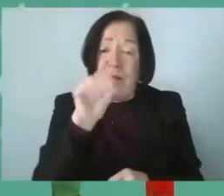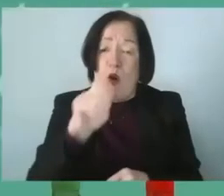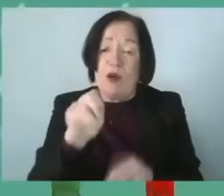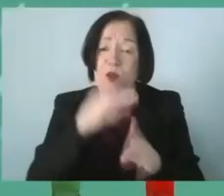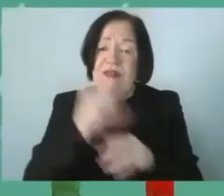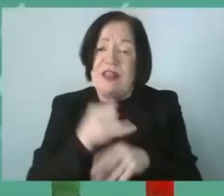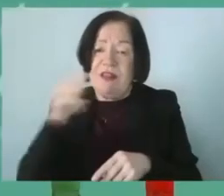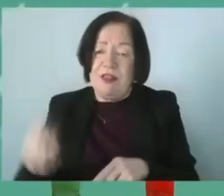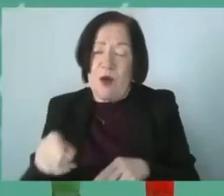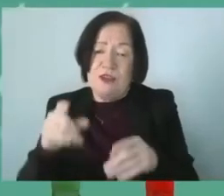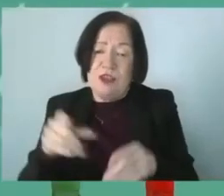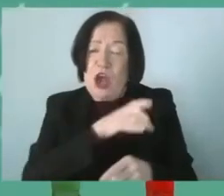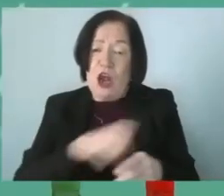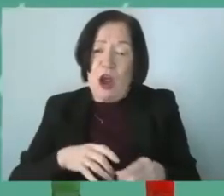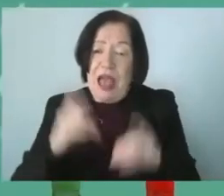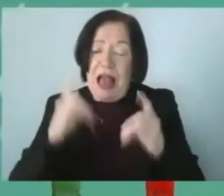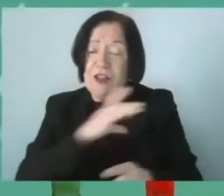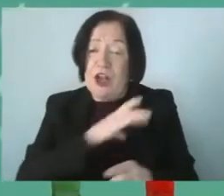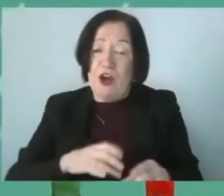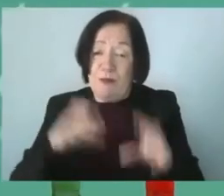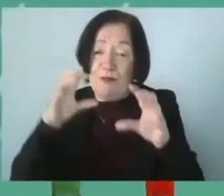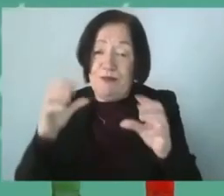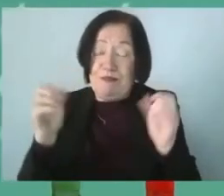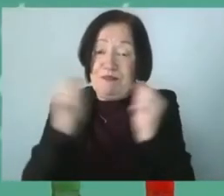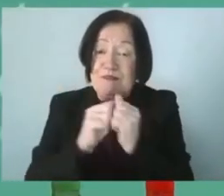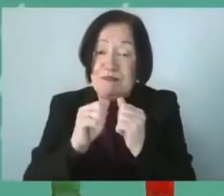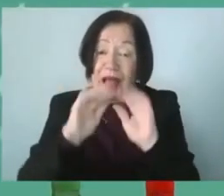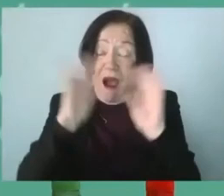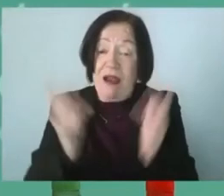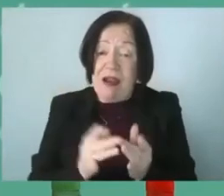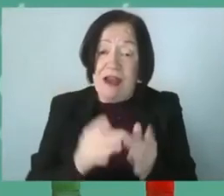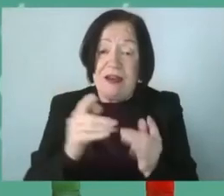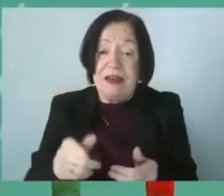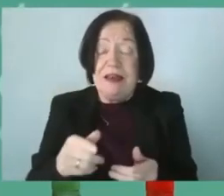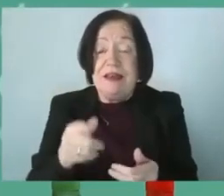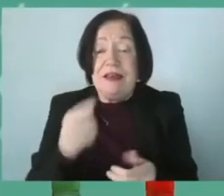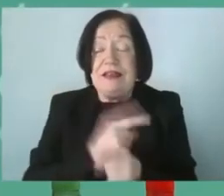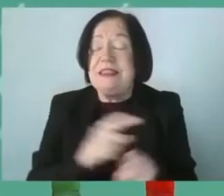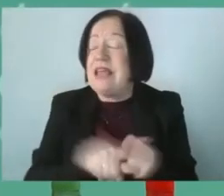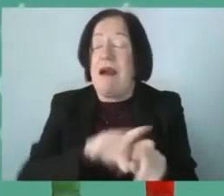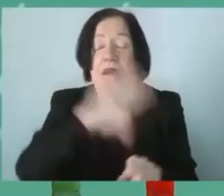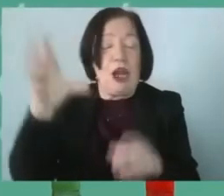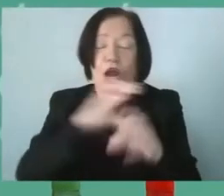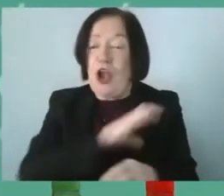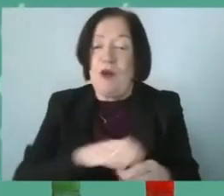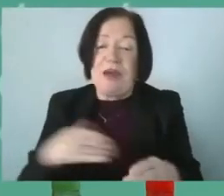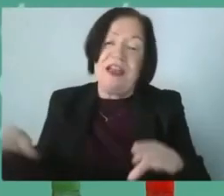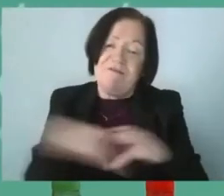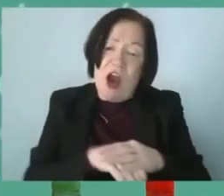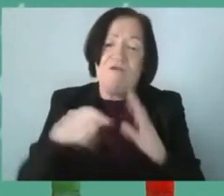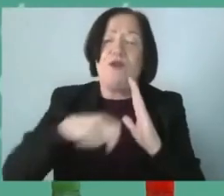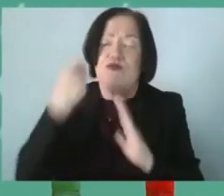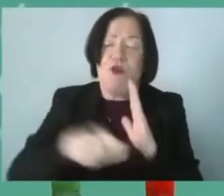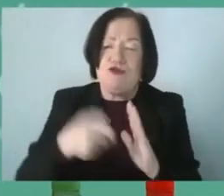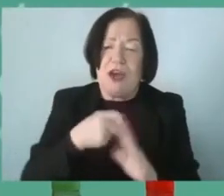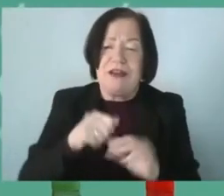webinars um yeah i suppose there's two kind of questions in that um it's like any club i suppose getting involved in healthy club project it's very much